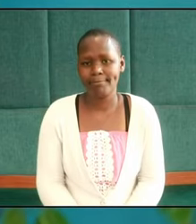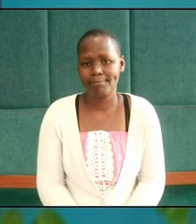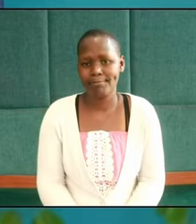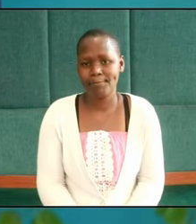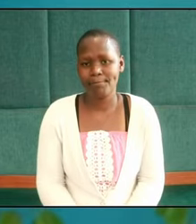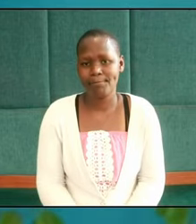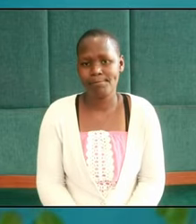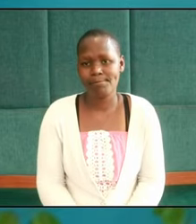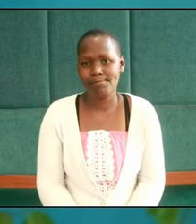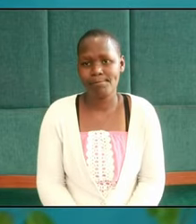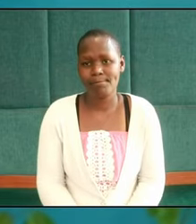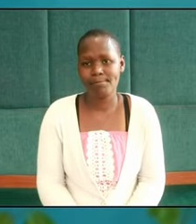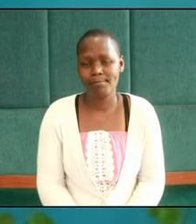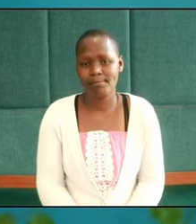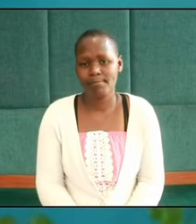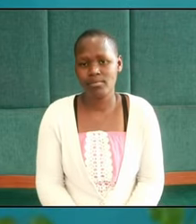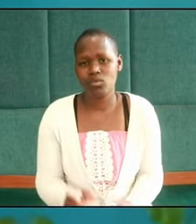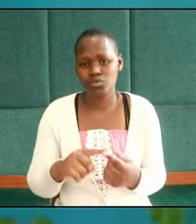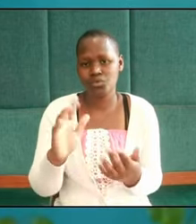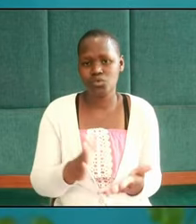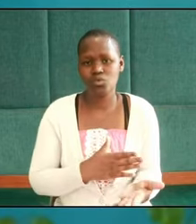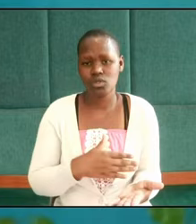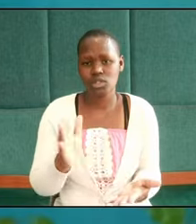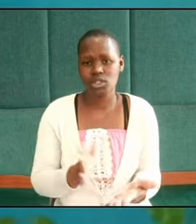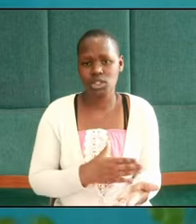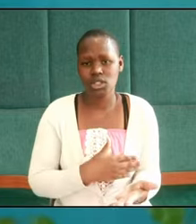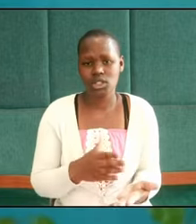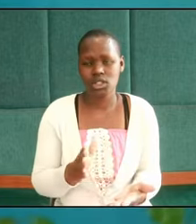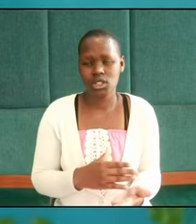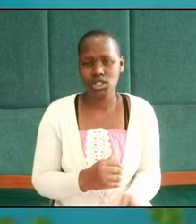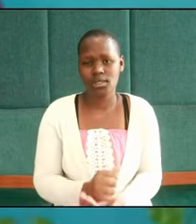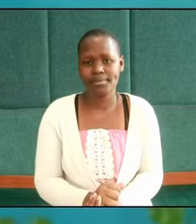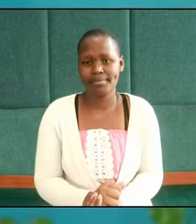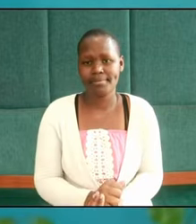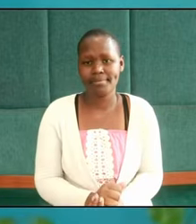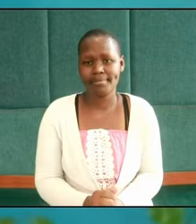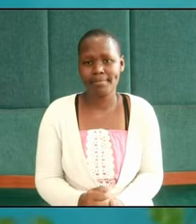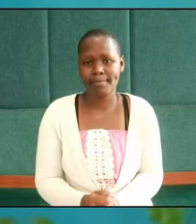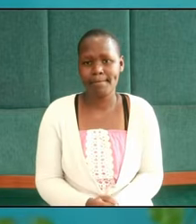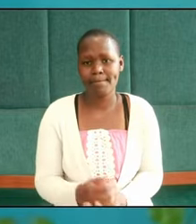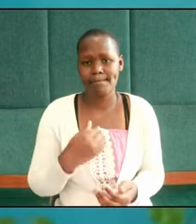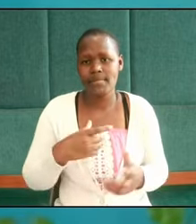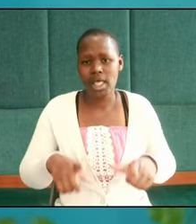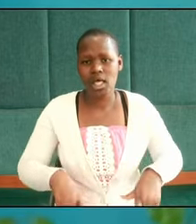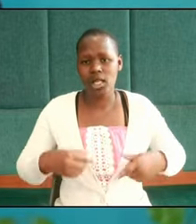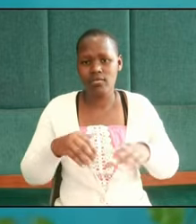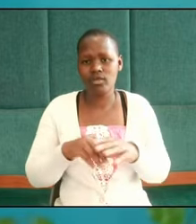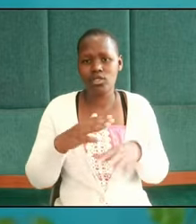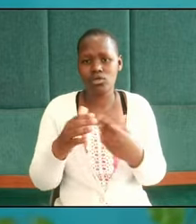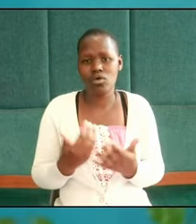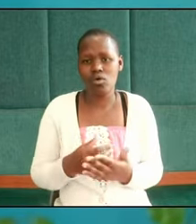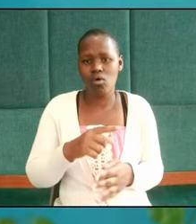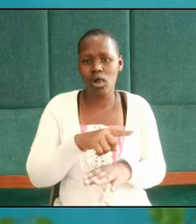that we can sing the song I need thee every hour let me